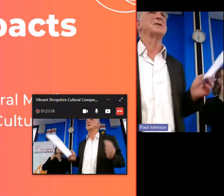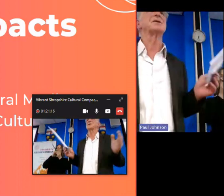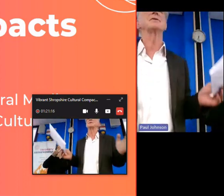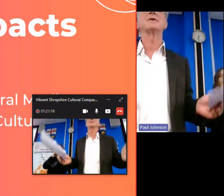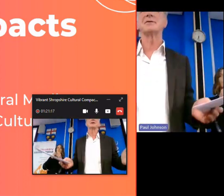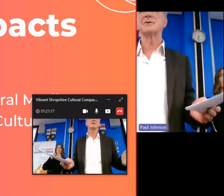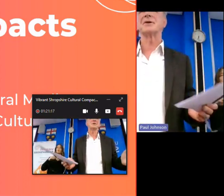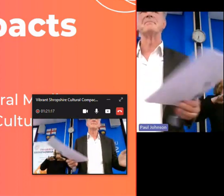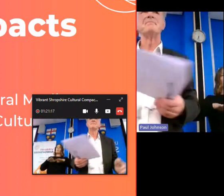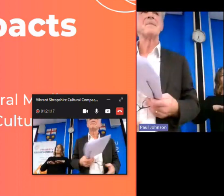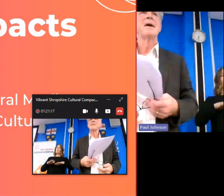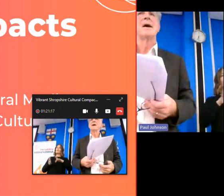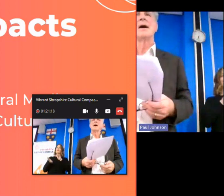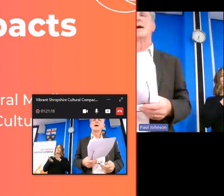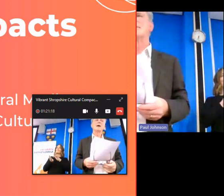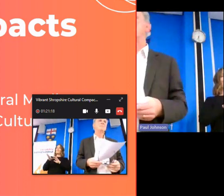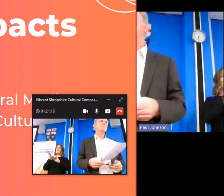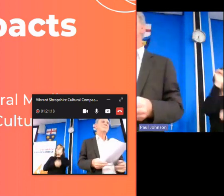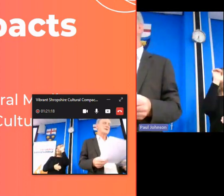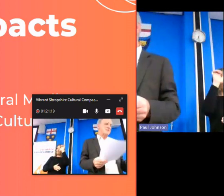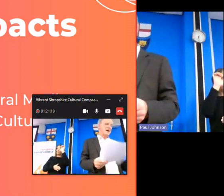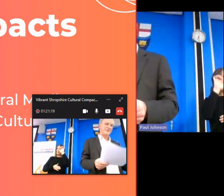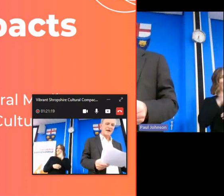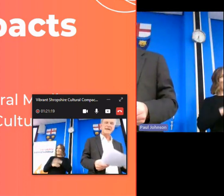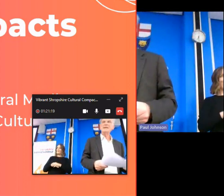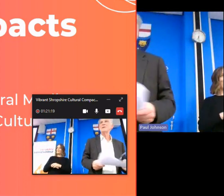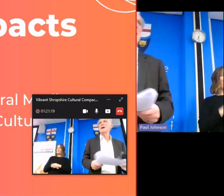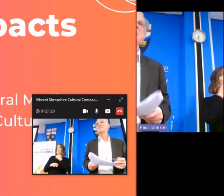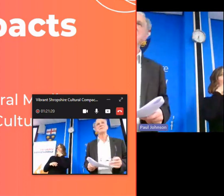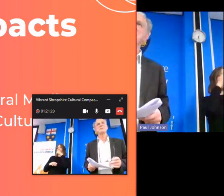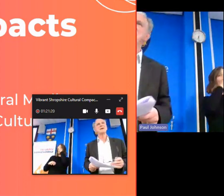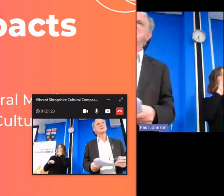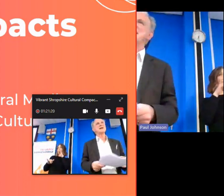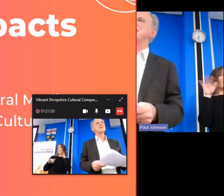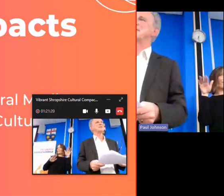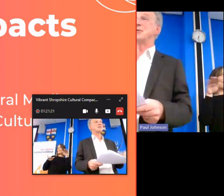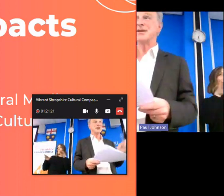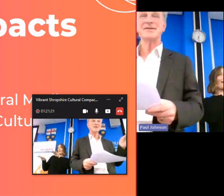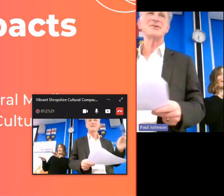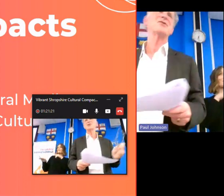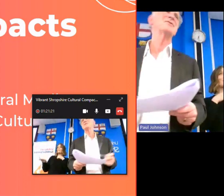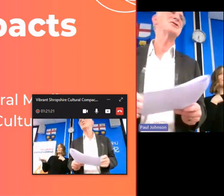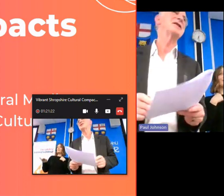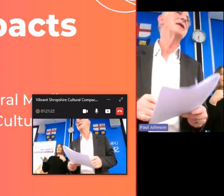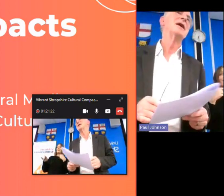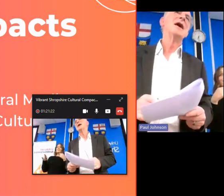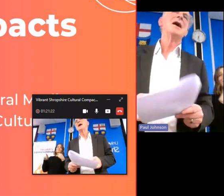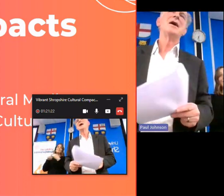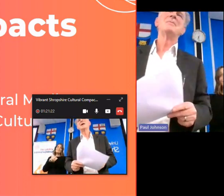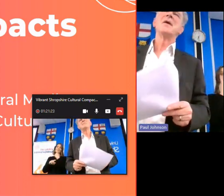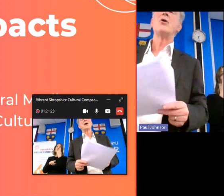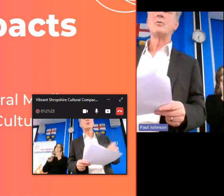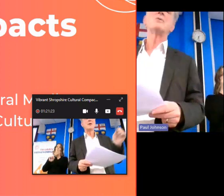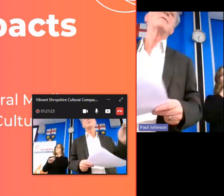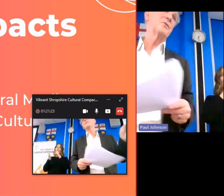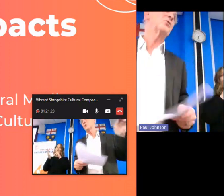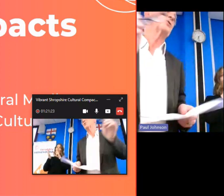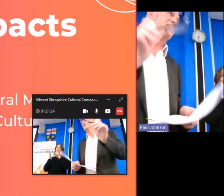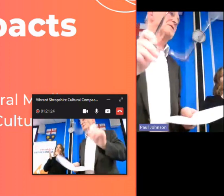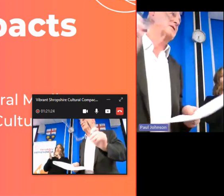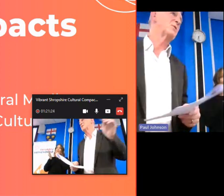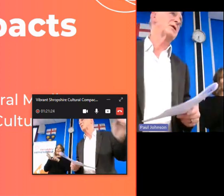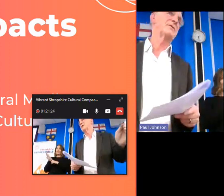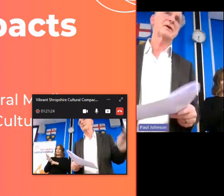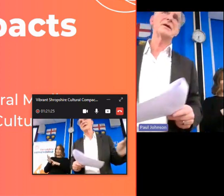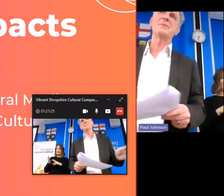uh uk city of culture um fix might fly um we lost out just to coventry um although